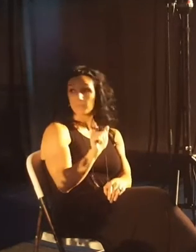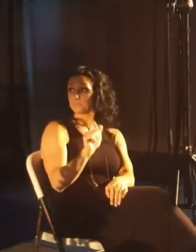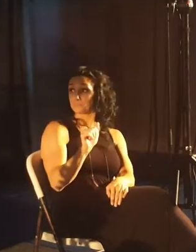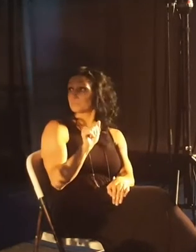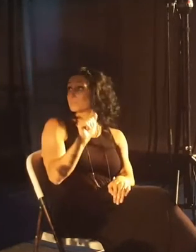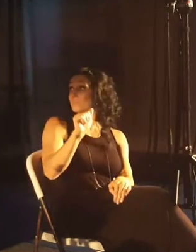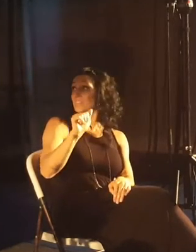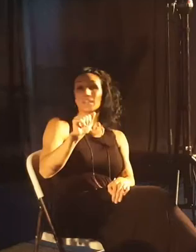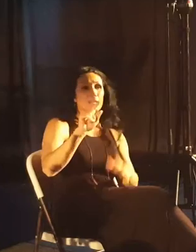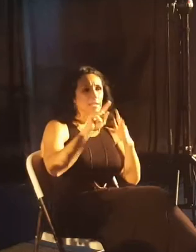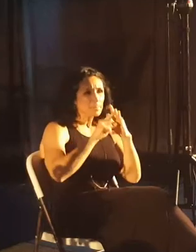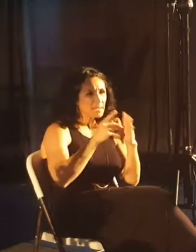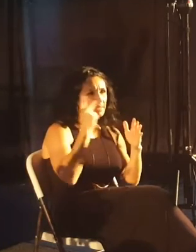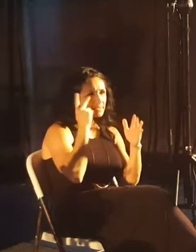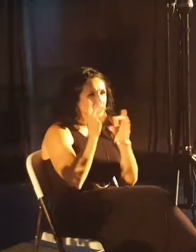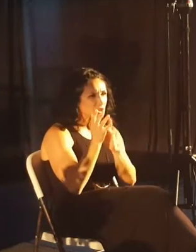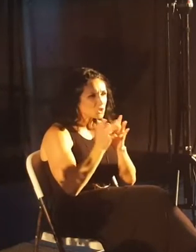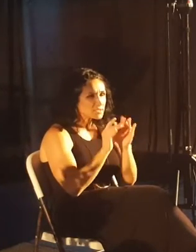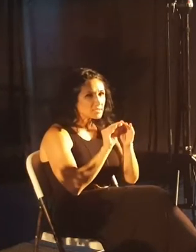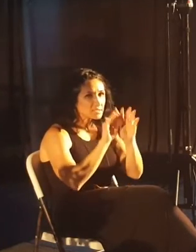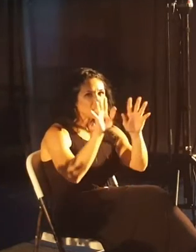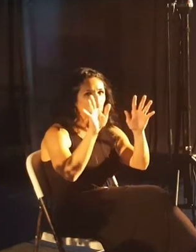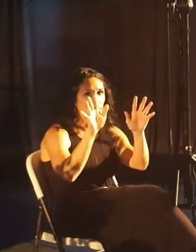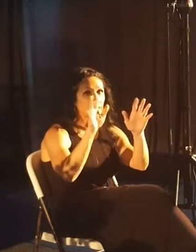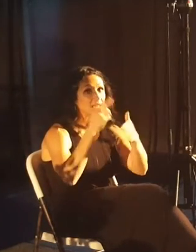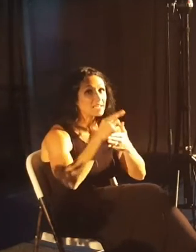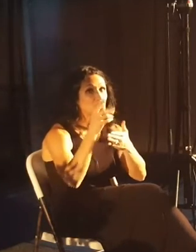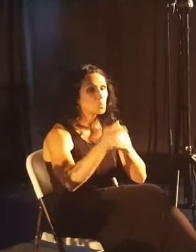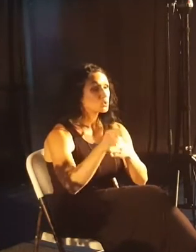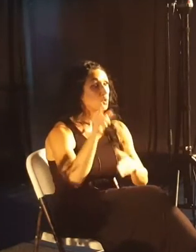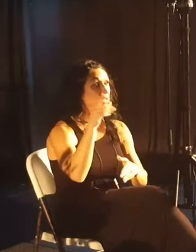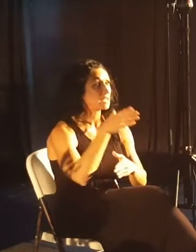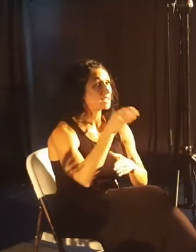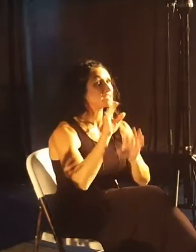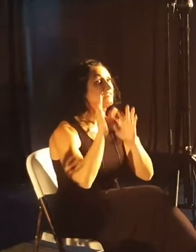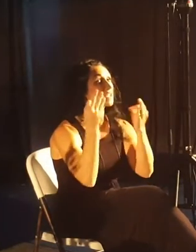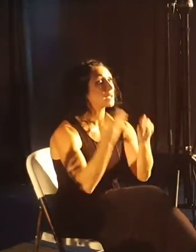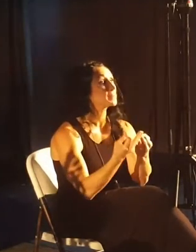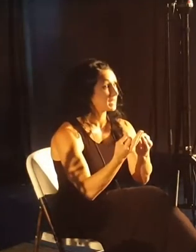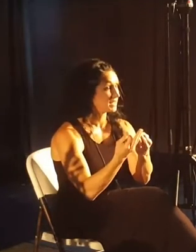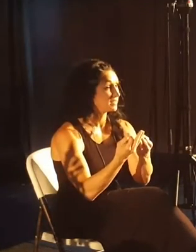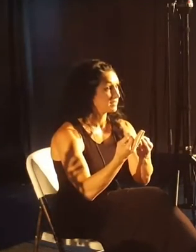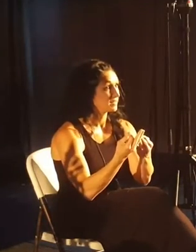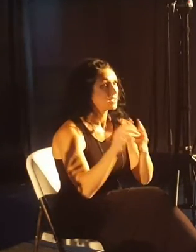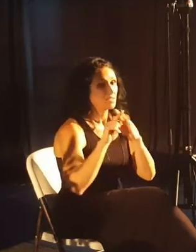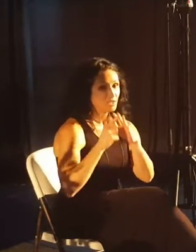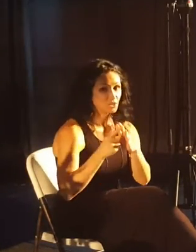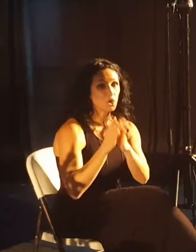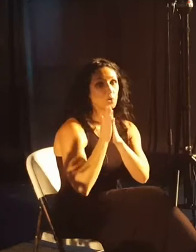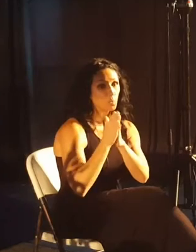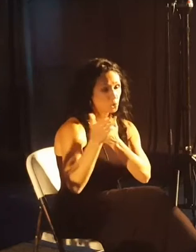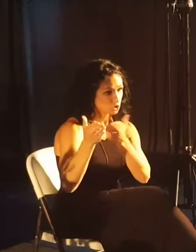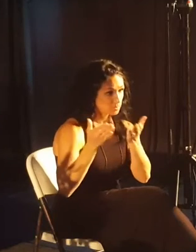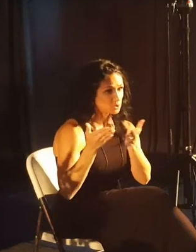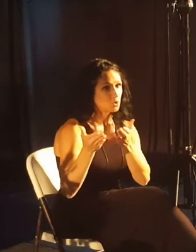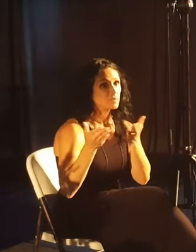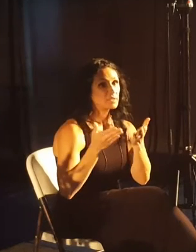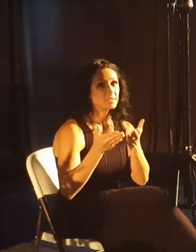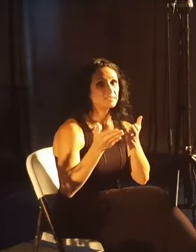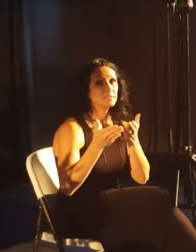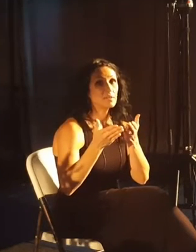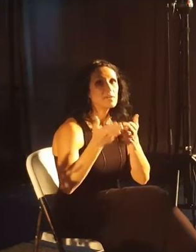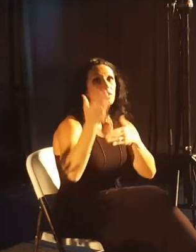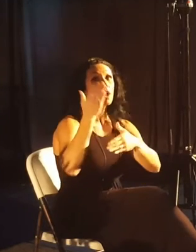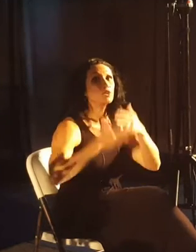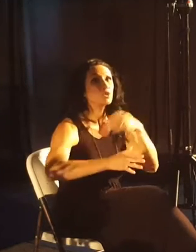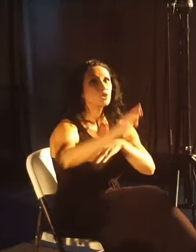Jacob began to see Jesus clearly. And as a result, he and his family, in response to the goodness of God, they started a worship service underneath